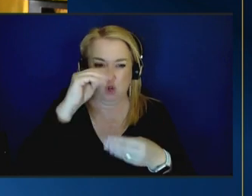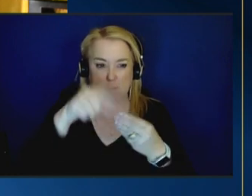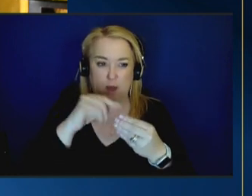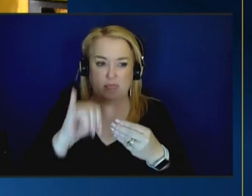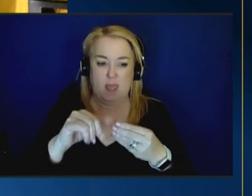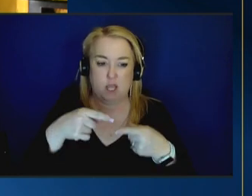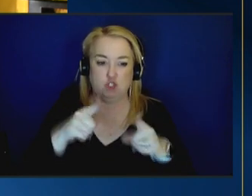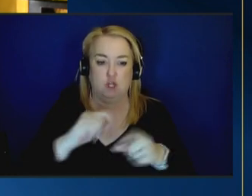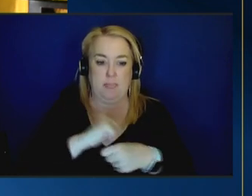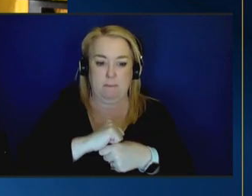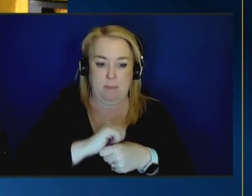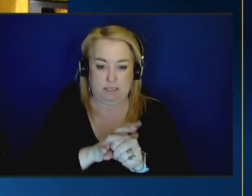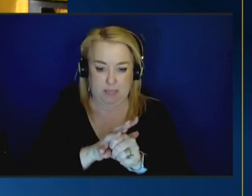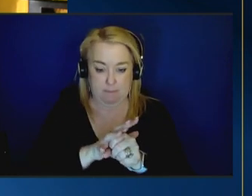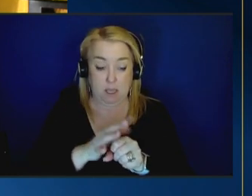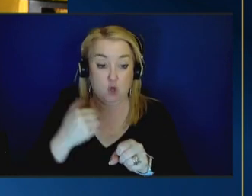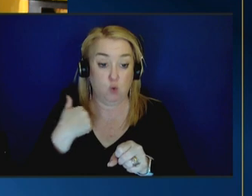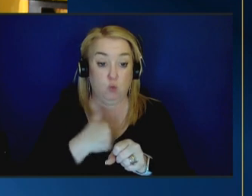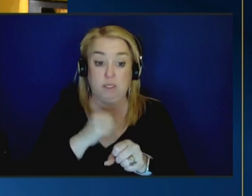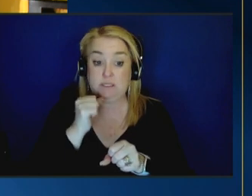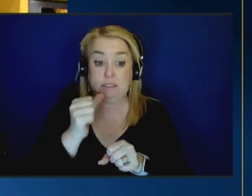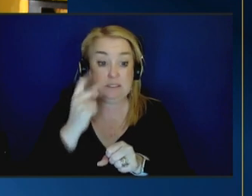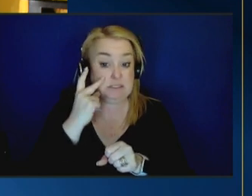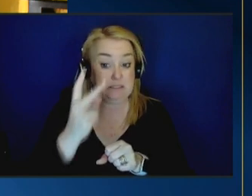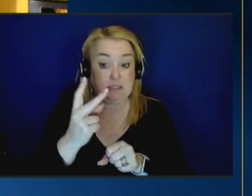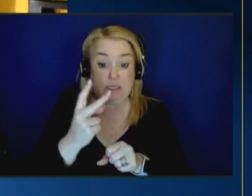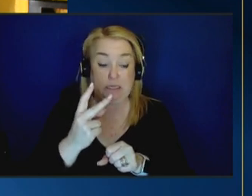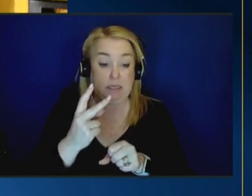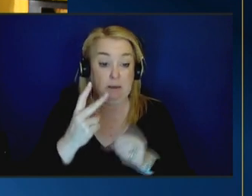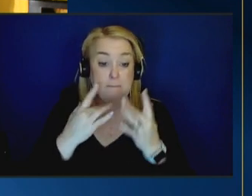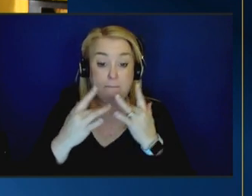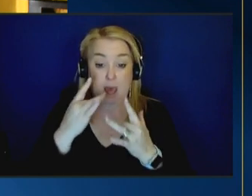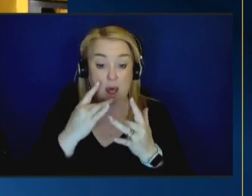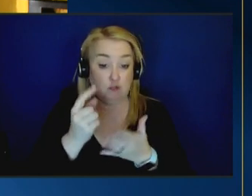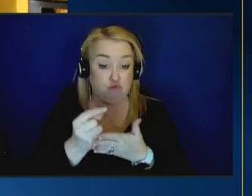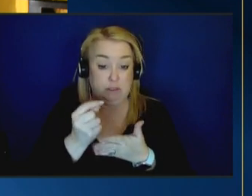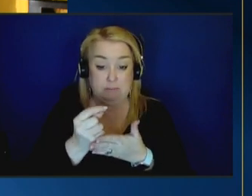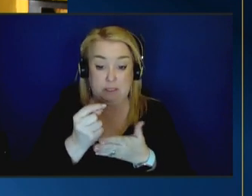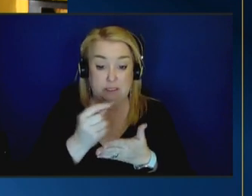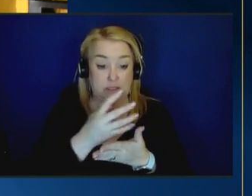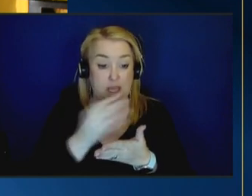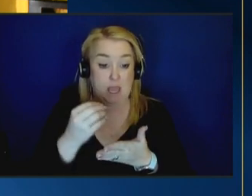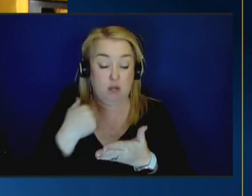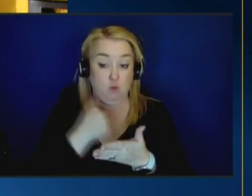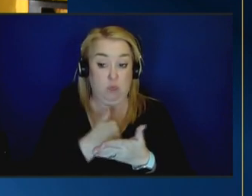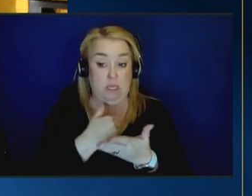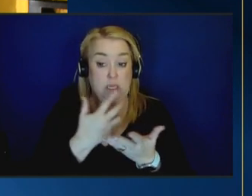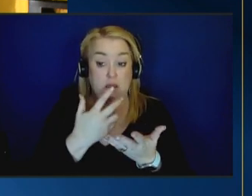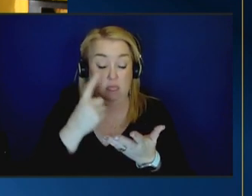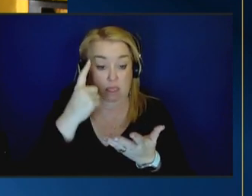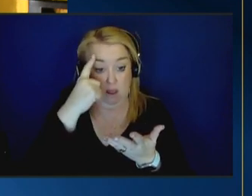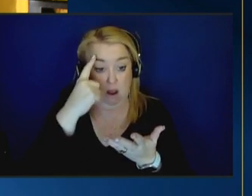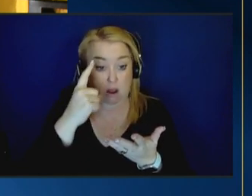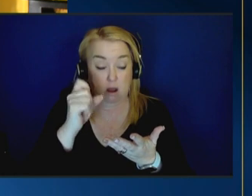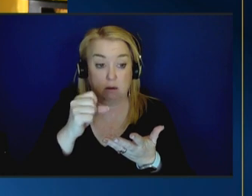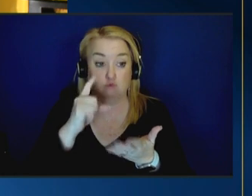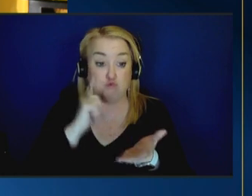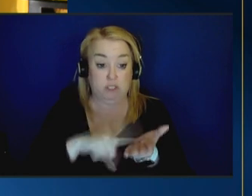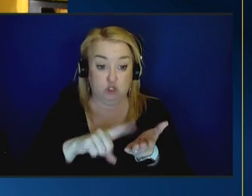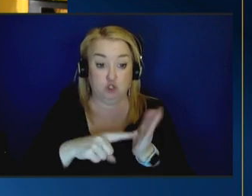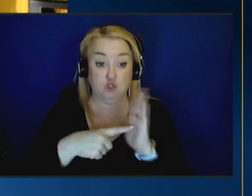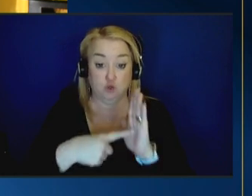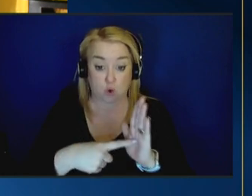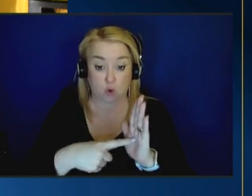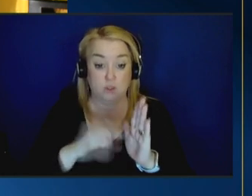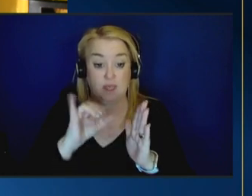everybody's amazement we didn't see maltreatment explode which many people thought we would and i think uh research is beginning to show that that has a lot to